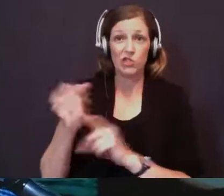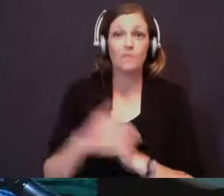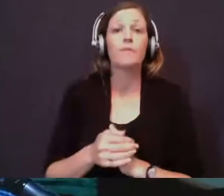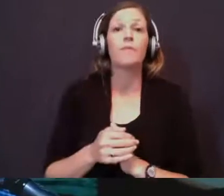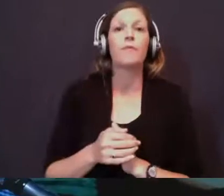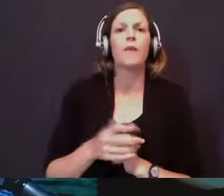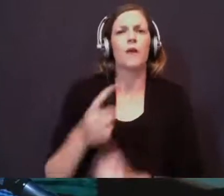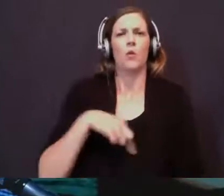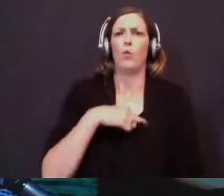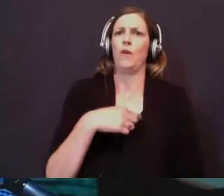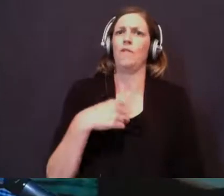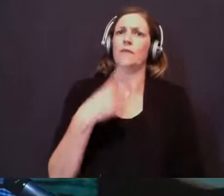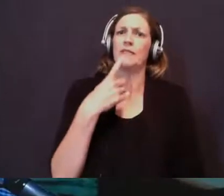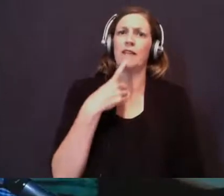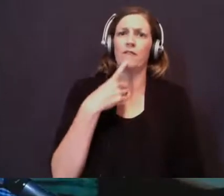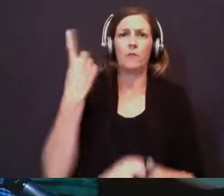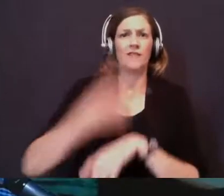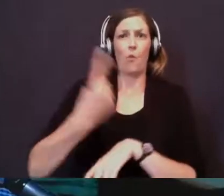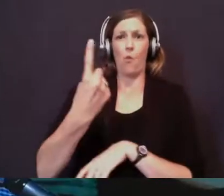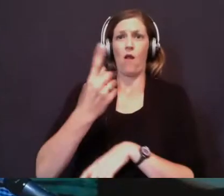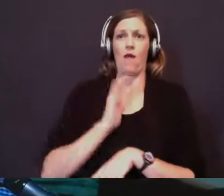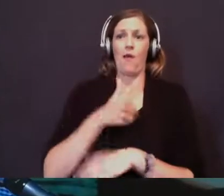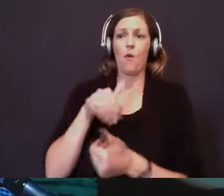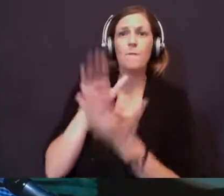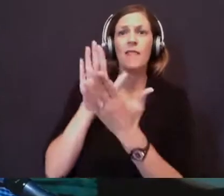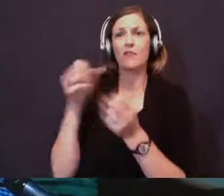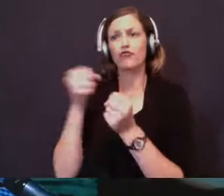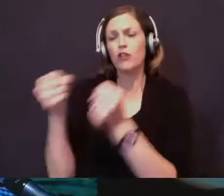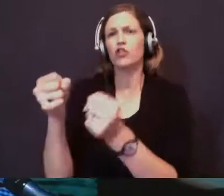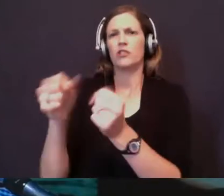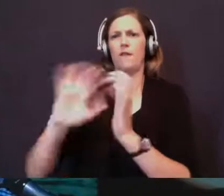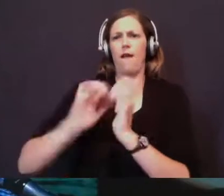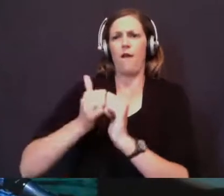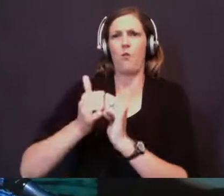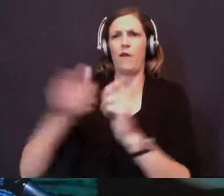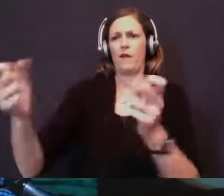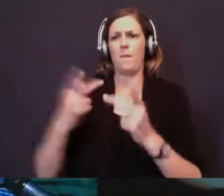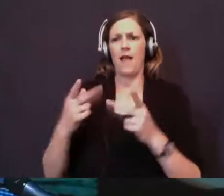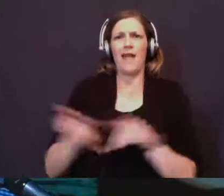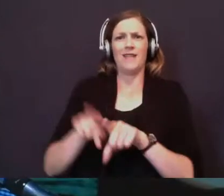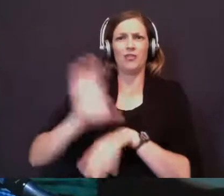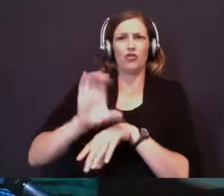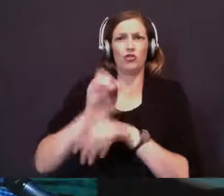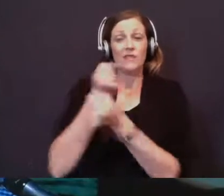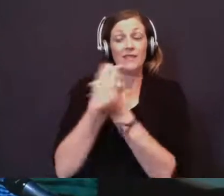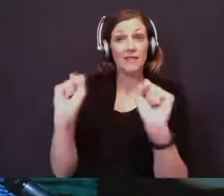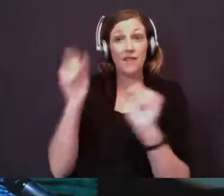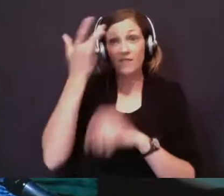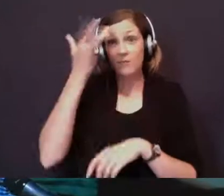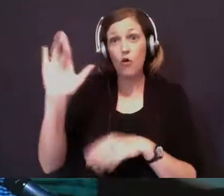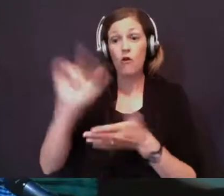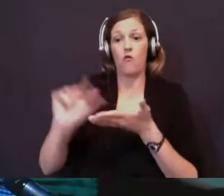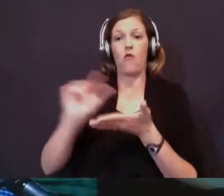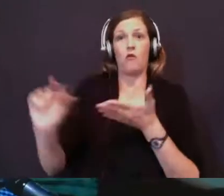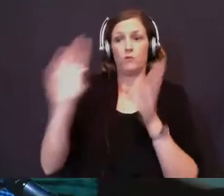have been saying from day one that our methods and our strategy and how we're going to come back as a church is to be safe, smart, and gospel